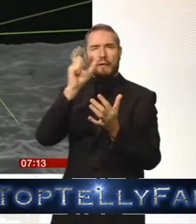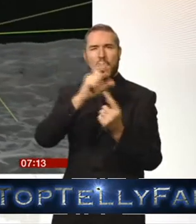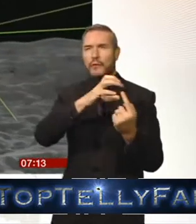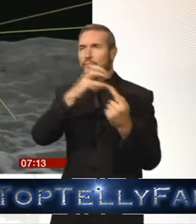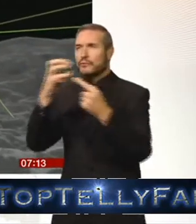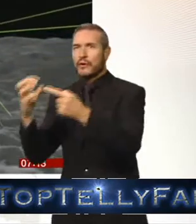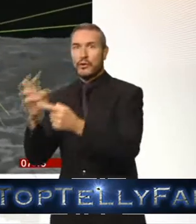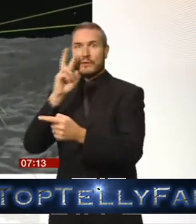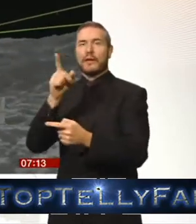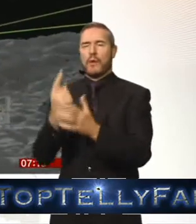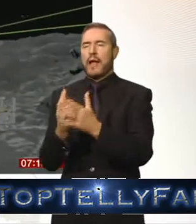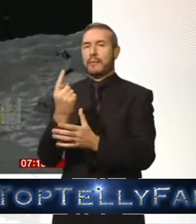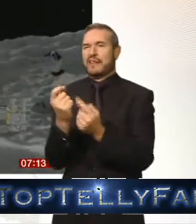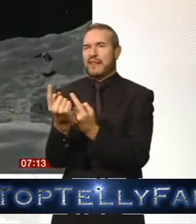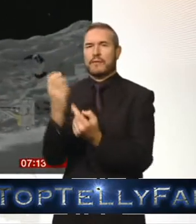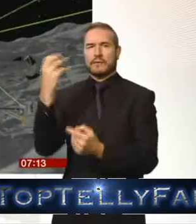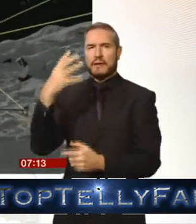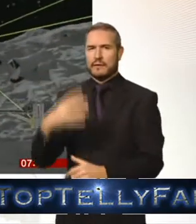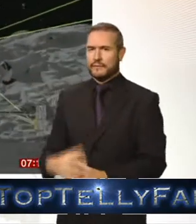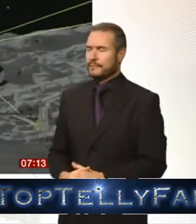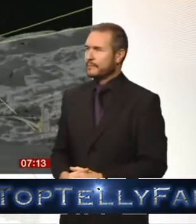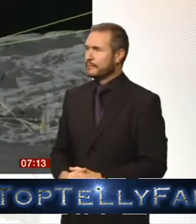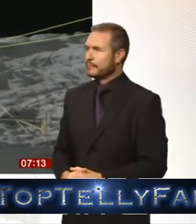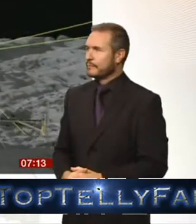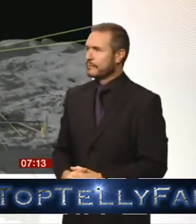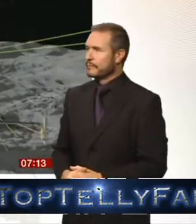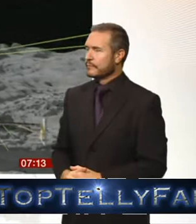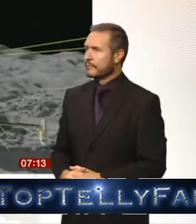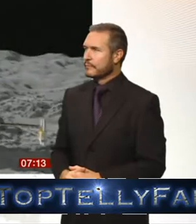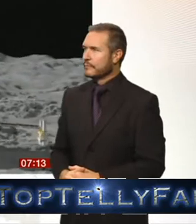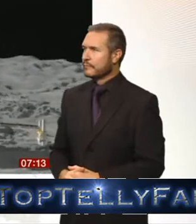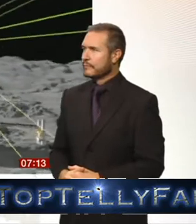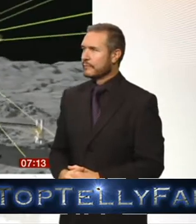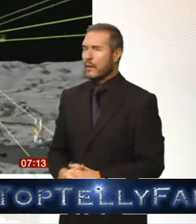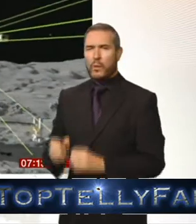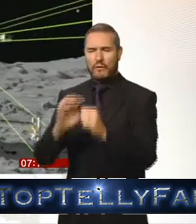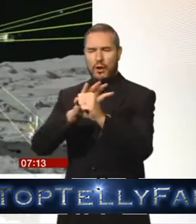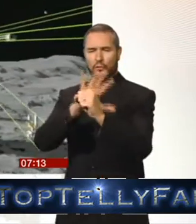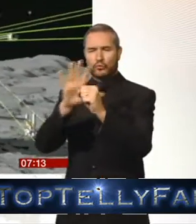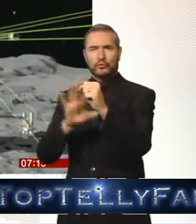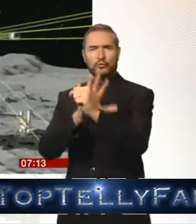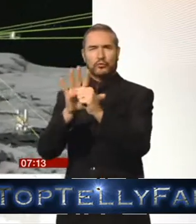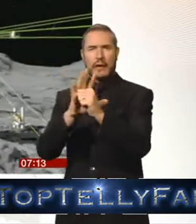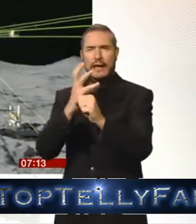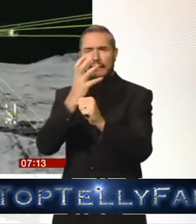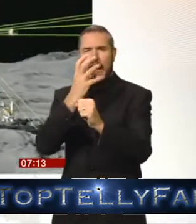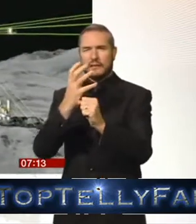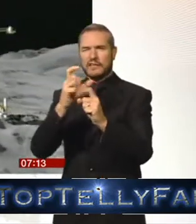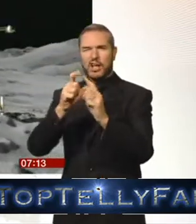comets and when this happens like a sort of halo of gas and dust